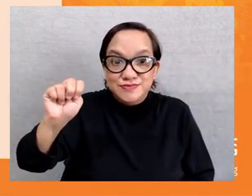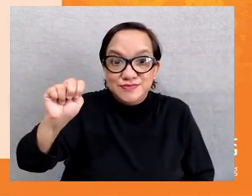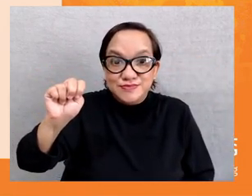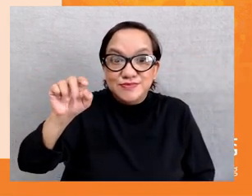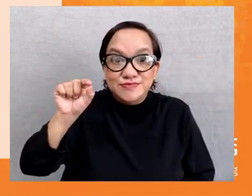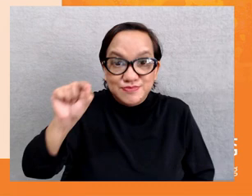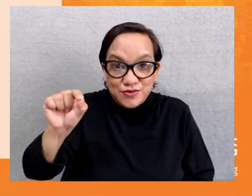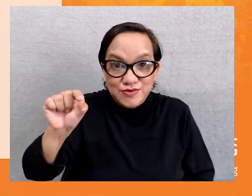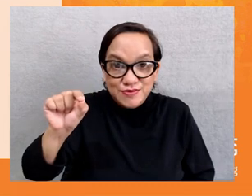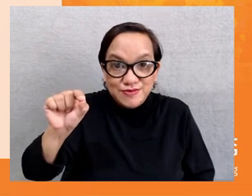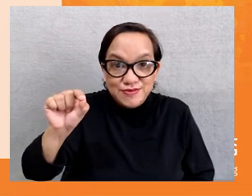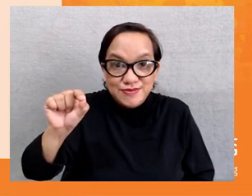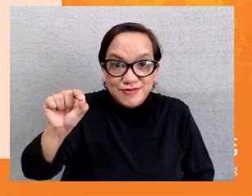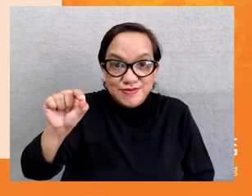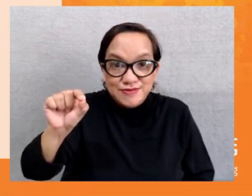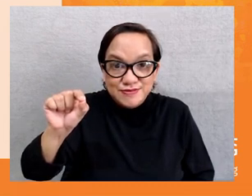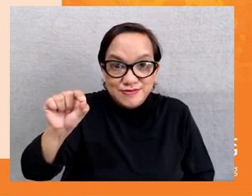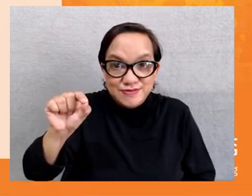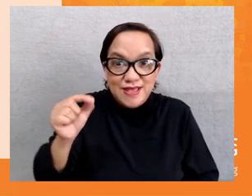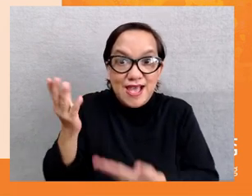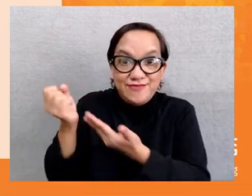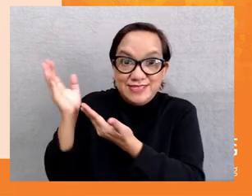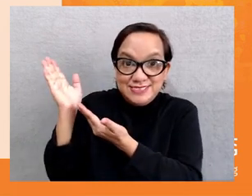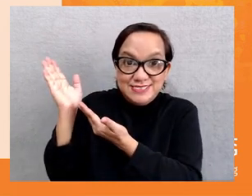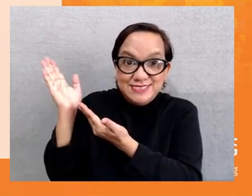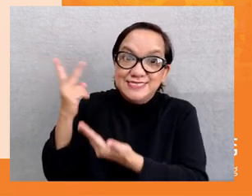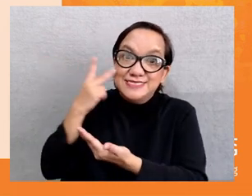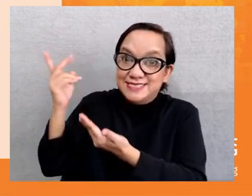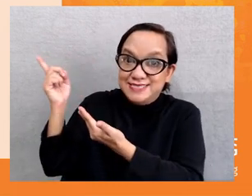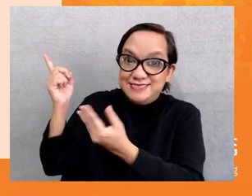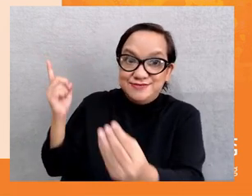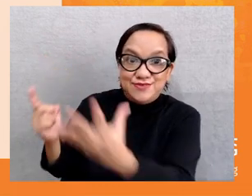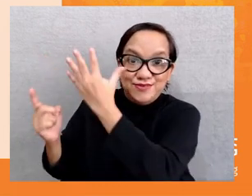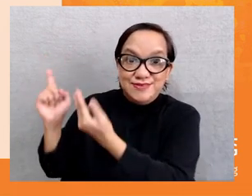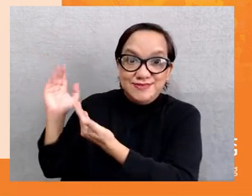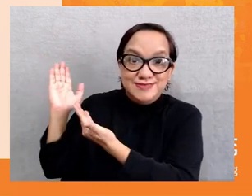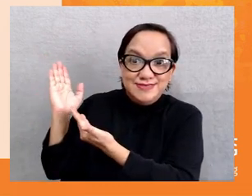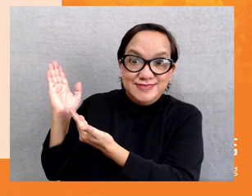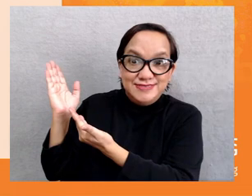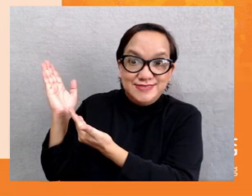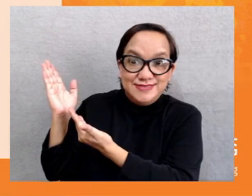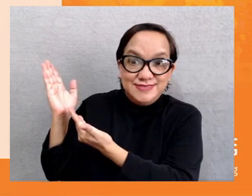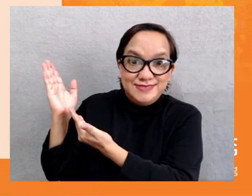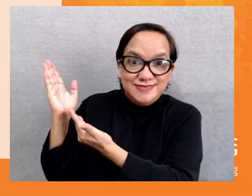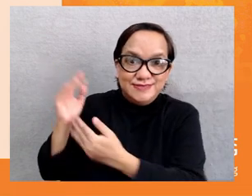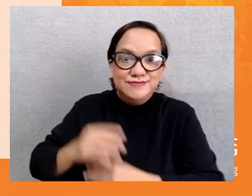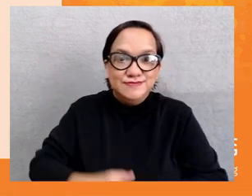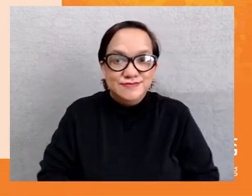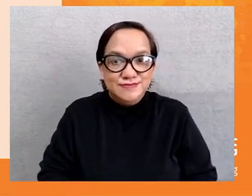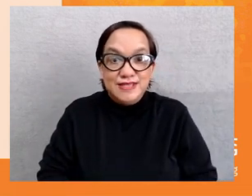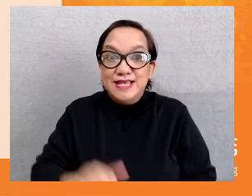ADBMNL55. Once again, ADBMNL55.